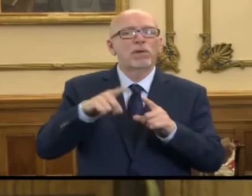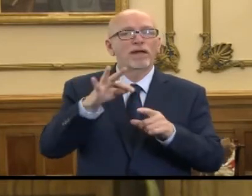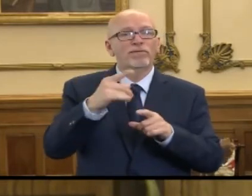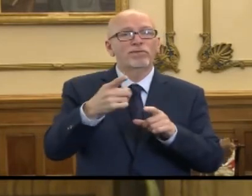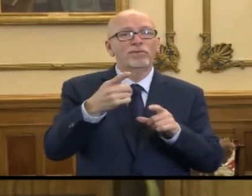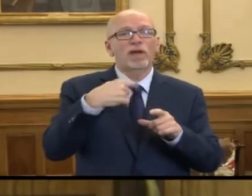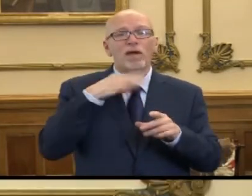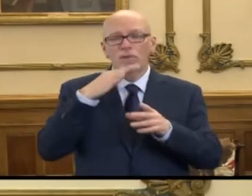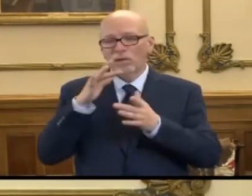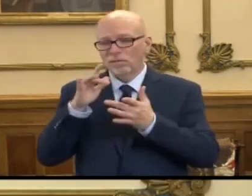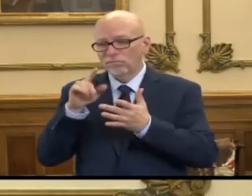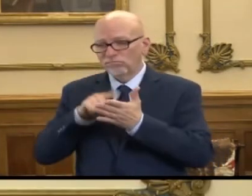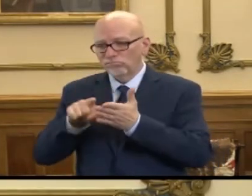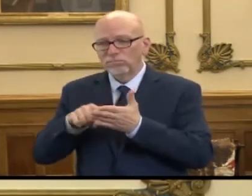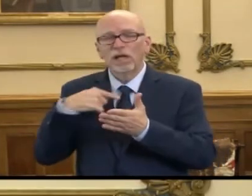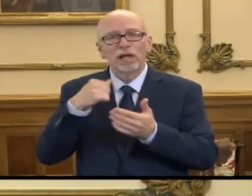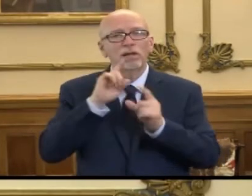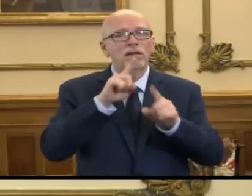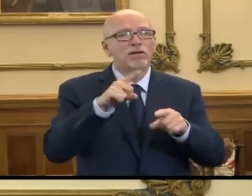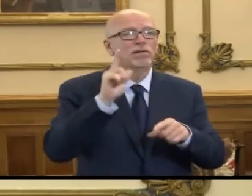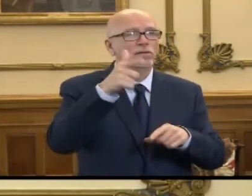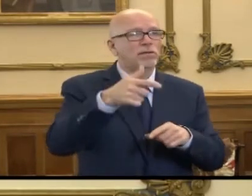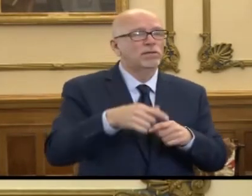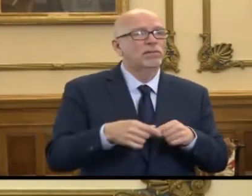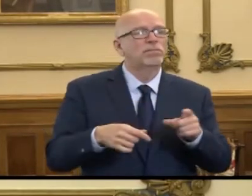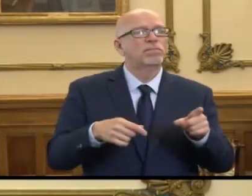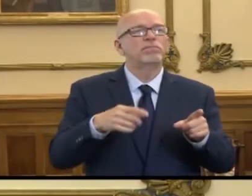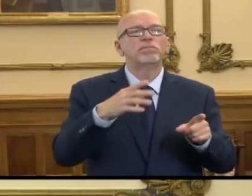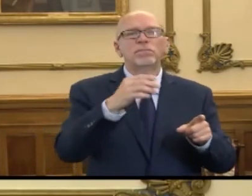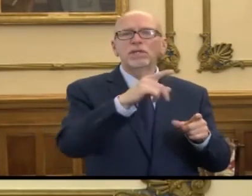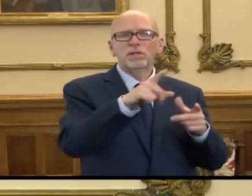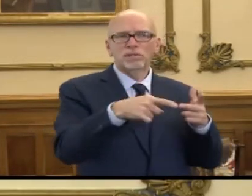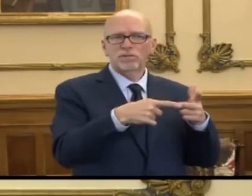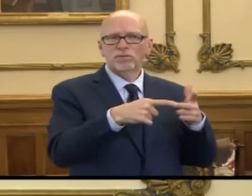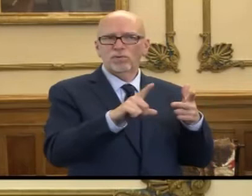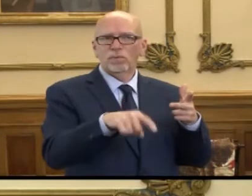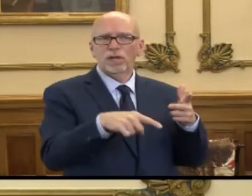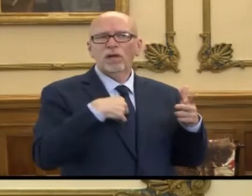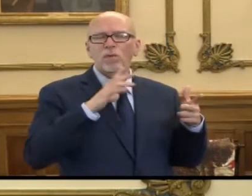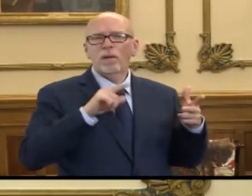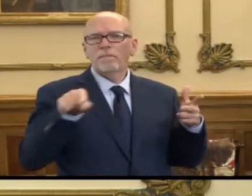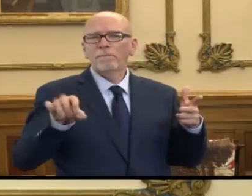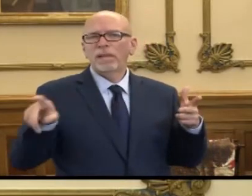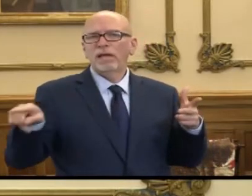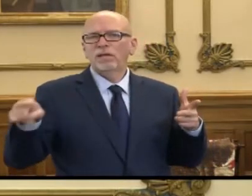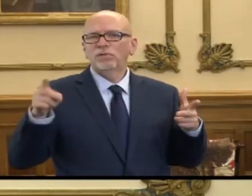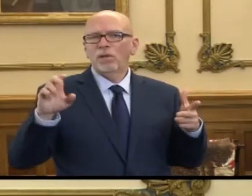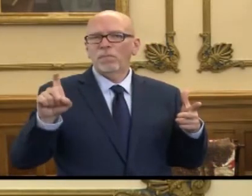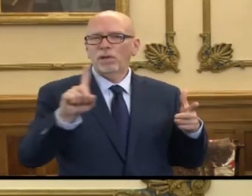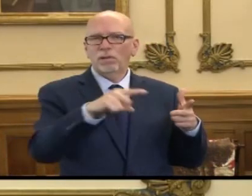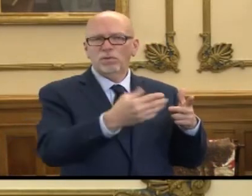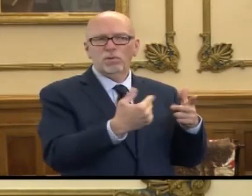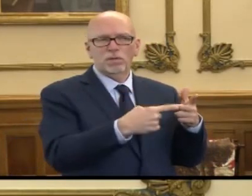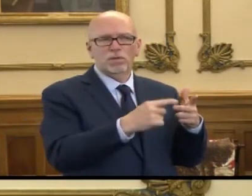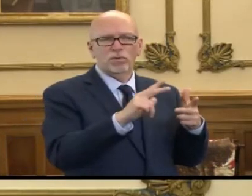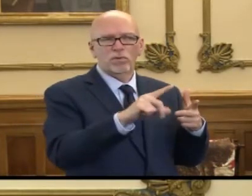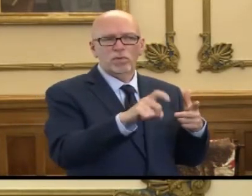I'm sorry, I don't know that. You want to talk about, Kathy, go ahead with your third question, and then I'm going to come back to Dr. Box when you're done.